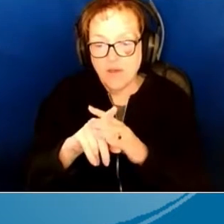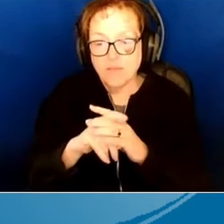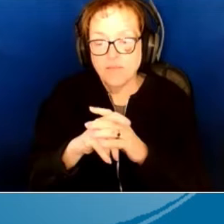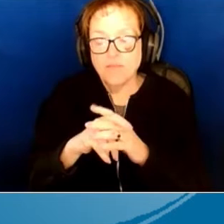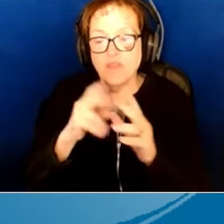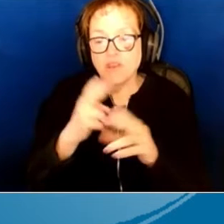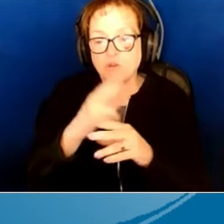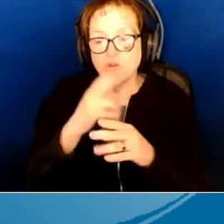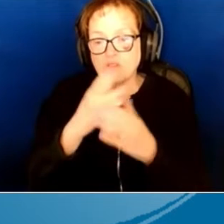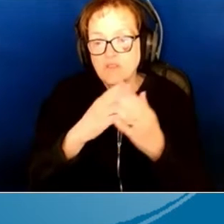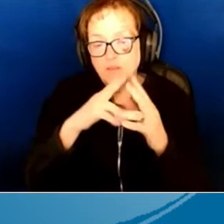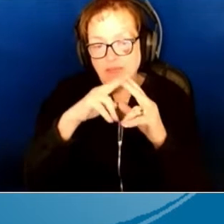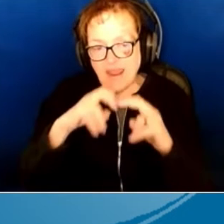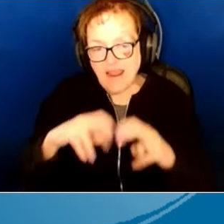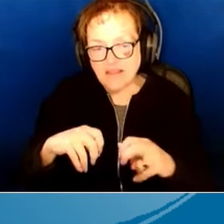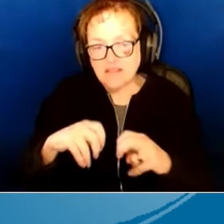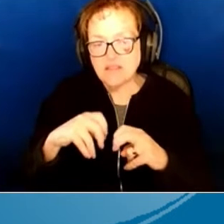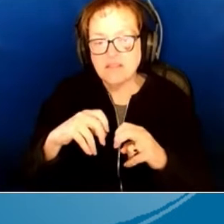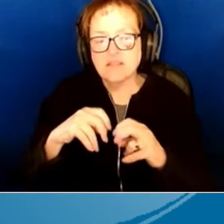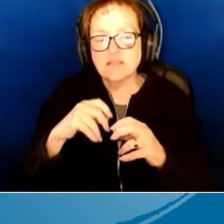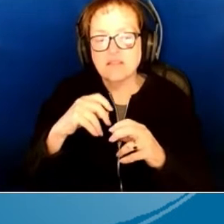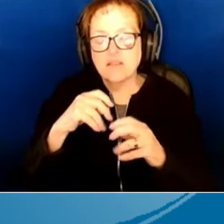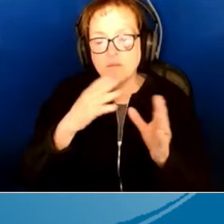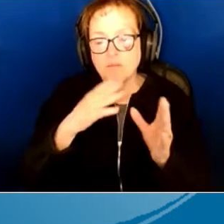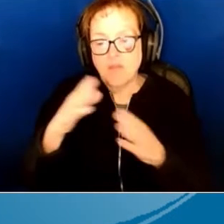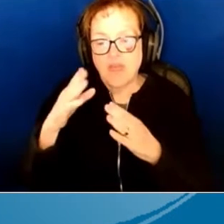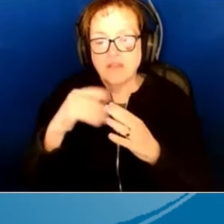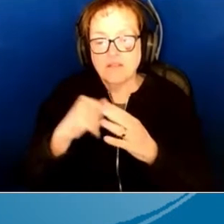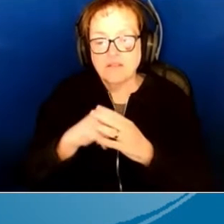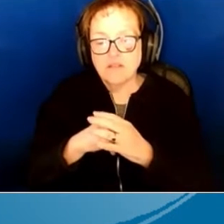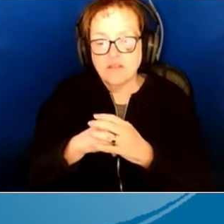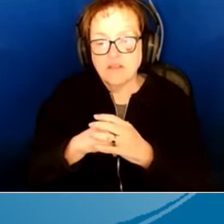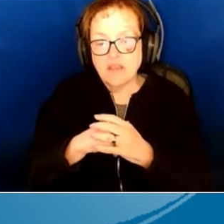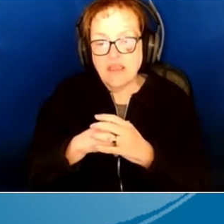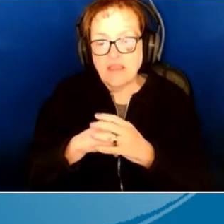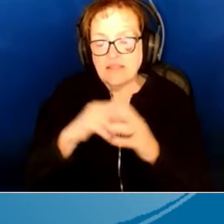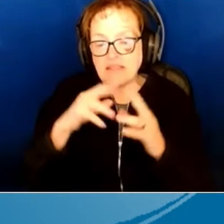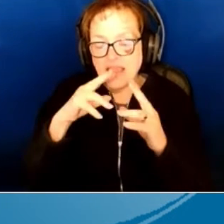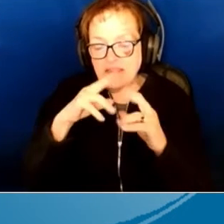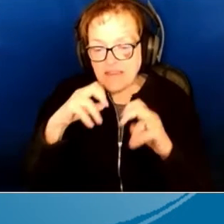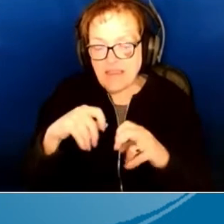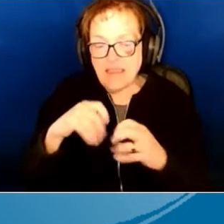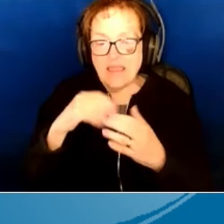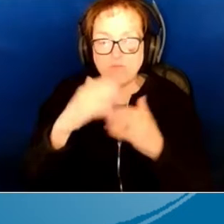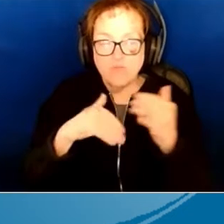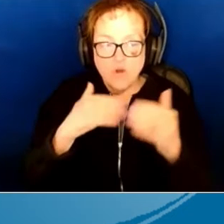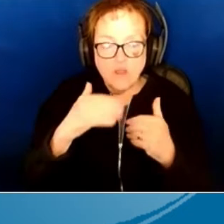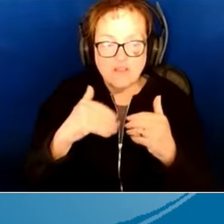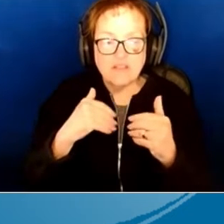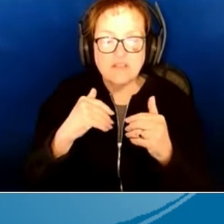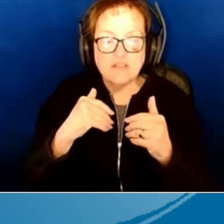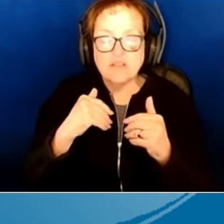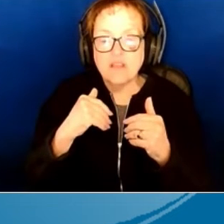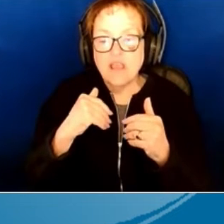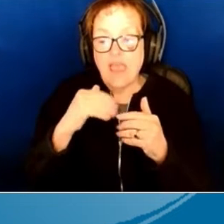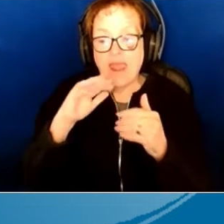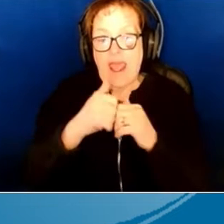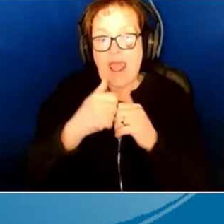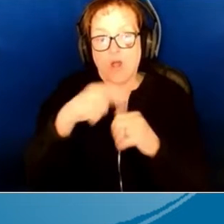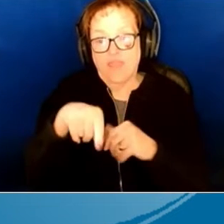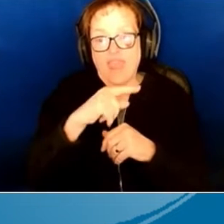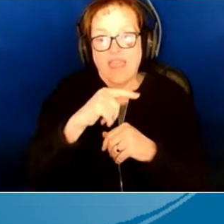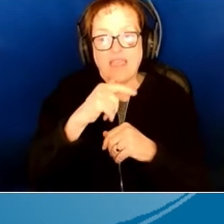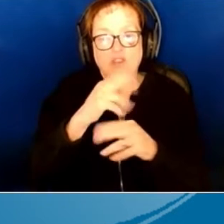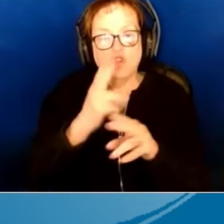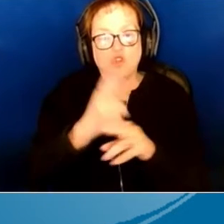analysis and alternatives questions as I help them dig in and process and come up with ideas for how they can operationalize some of